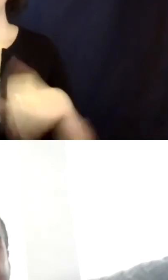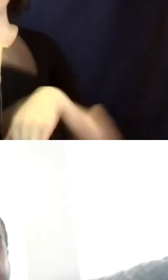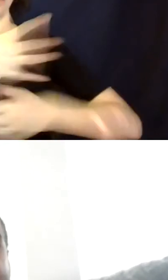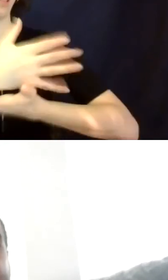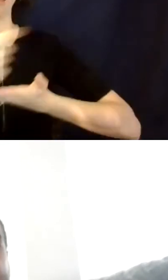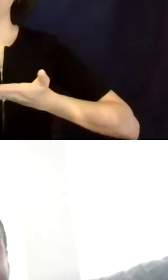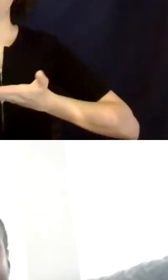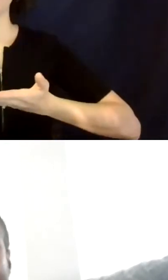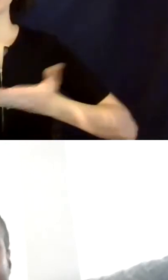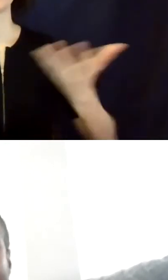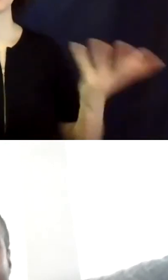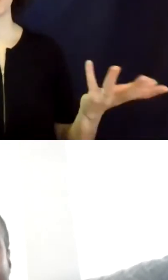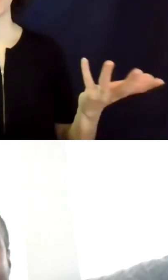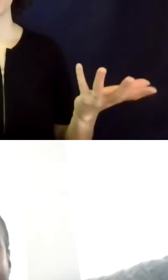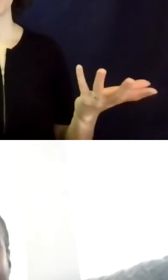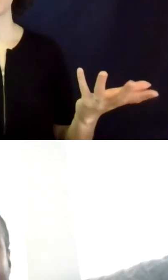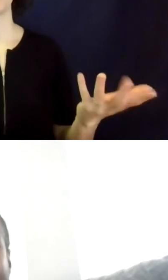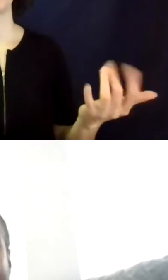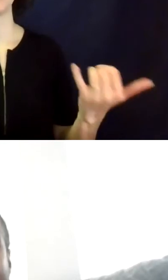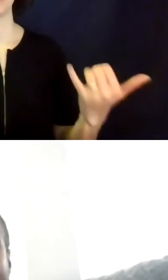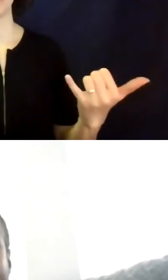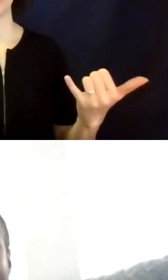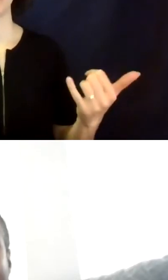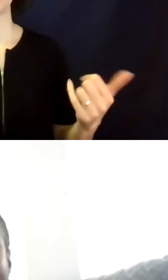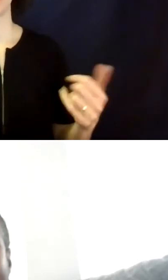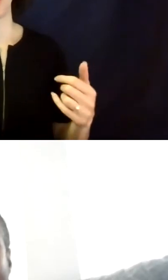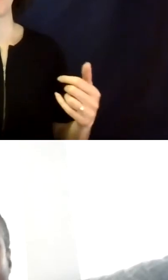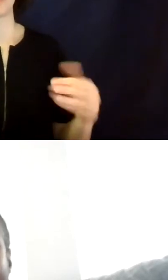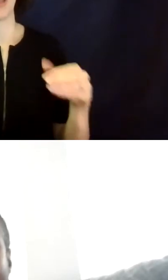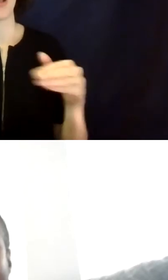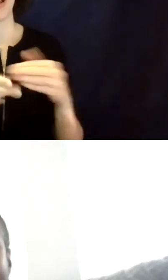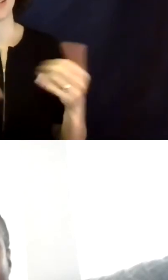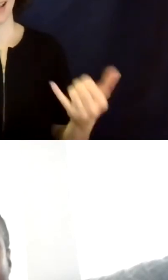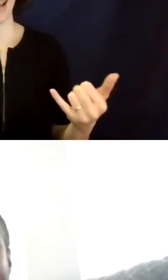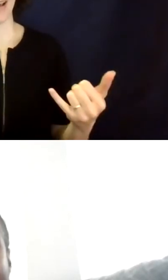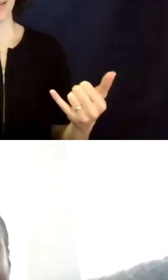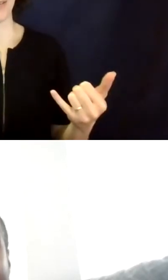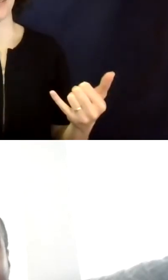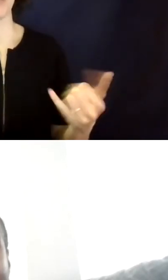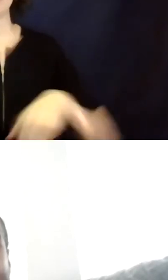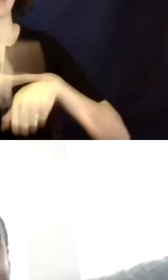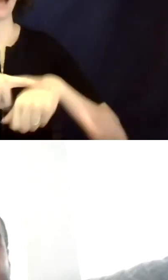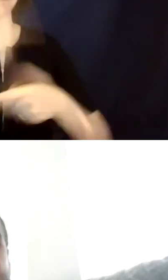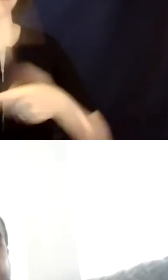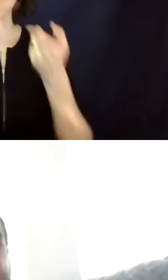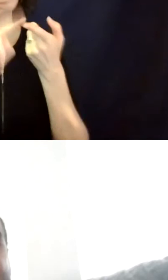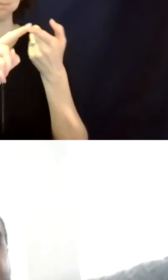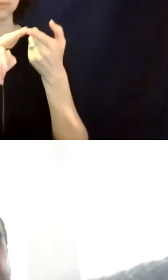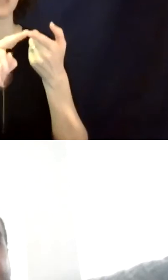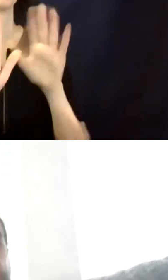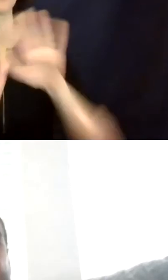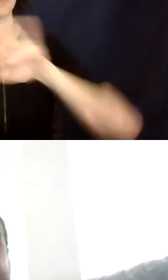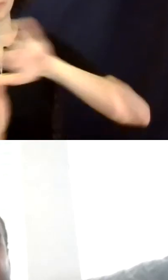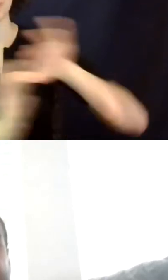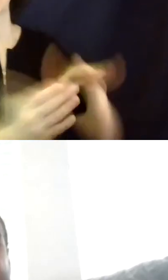have to, um, cut this session a little bit short, um, since, since we're out of time. So at this time, we'd like to